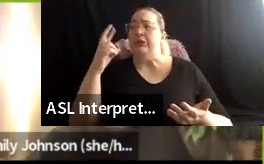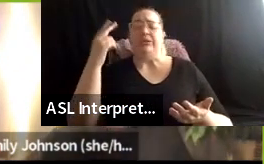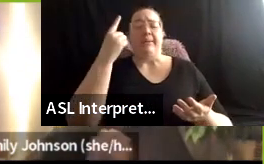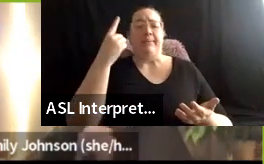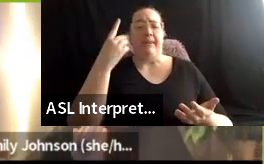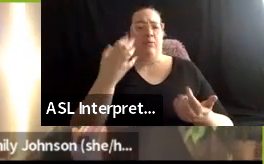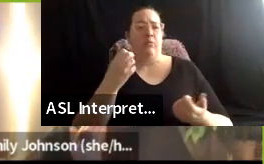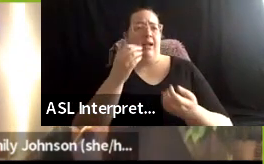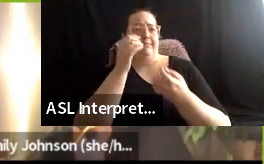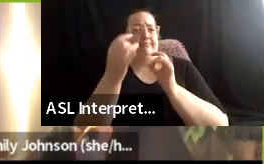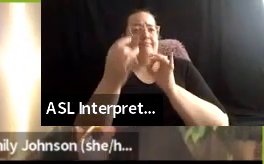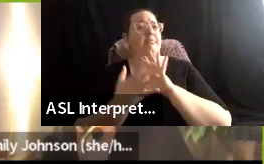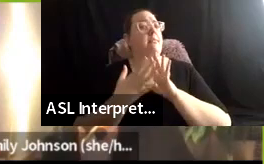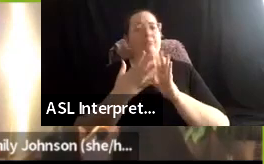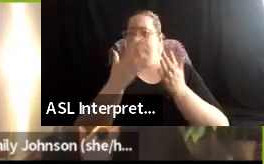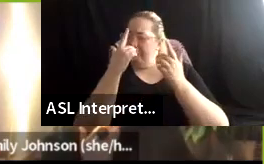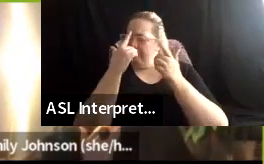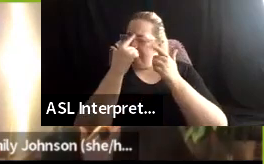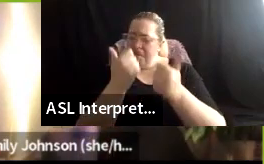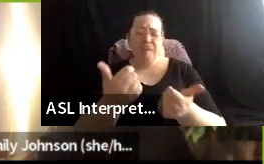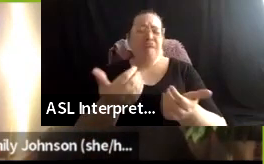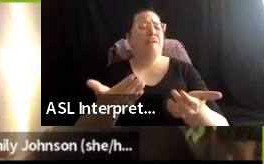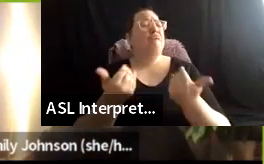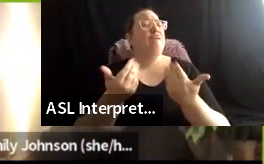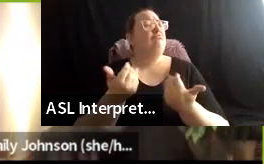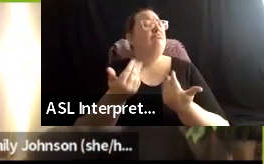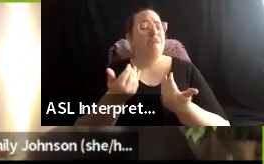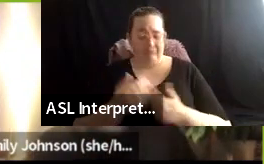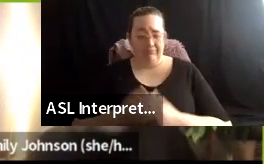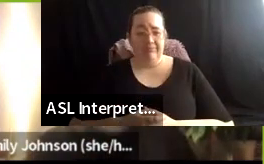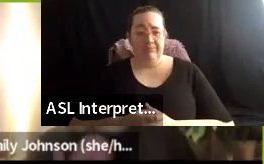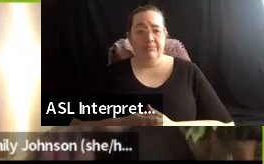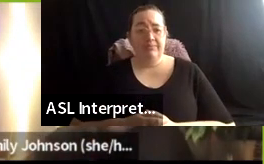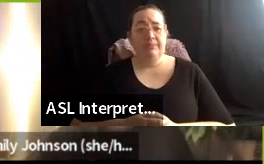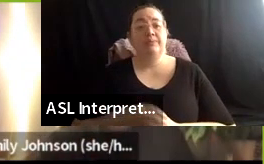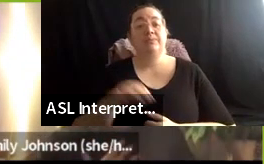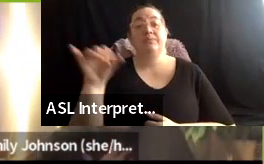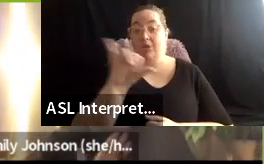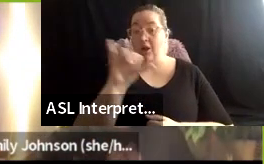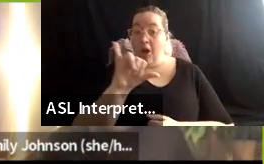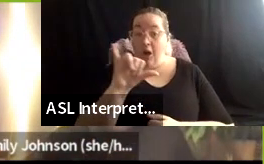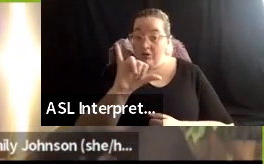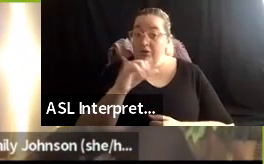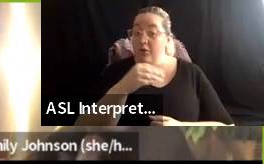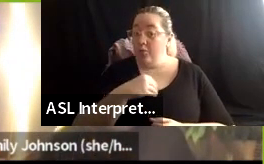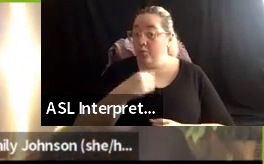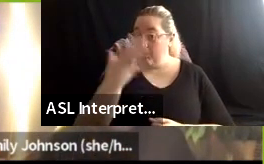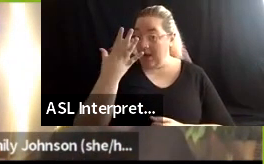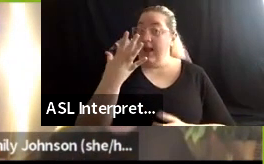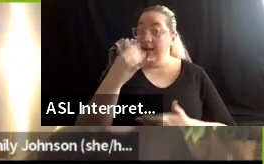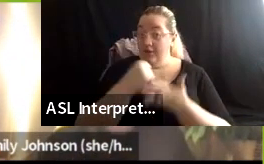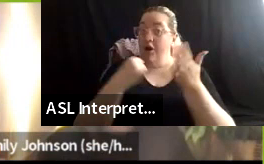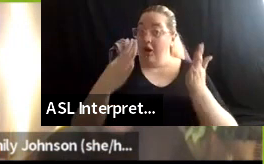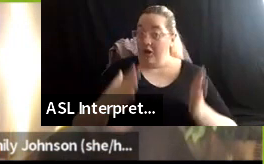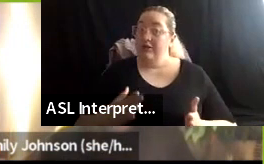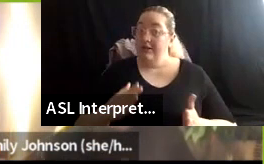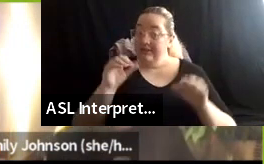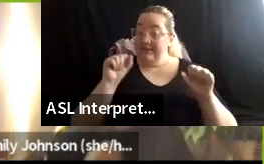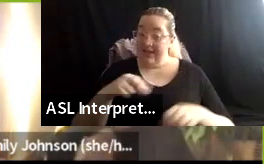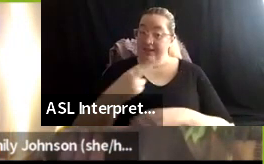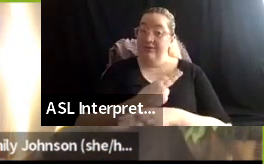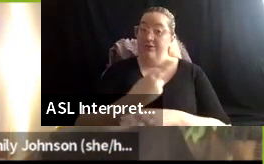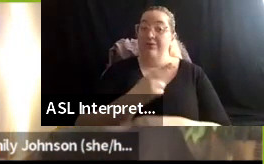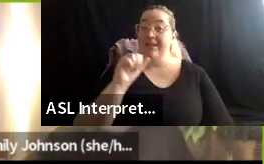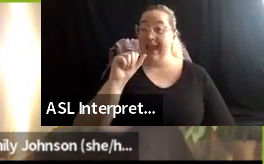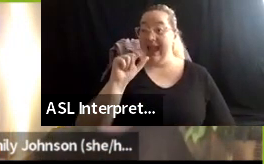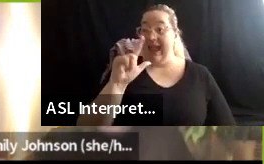that it would, that, um, that white artists can use this, should use this, our allies need to become our accomplices,